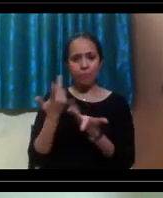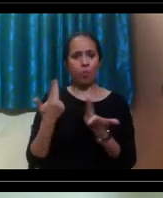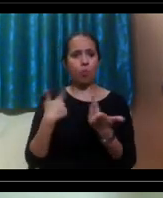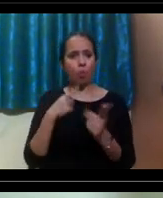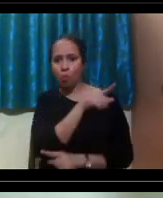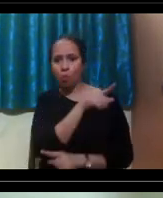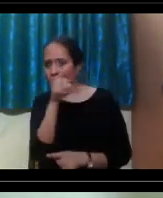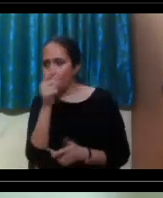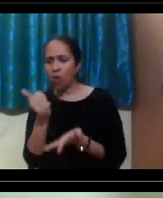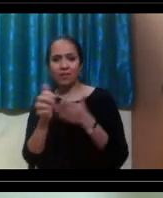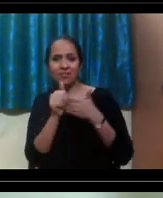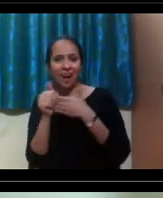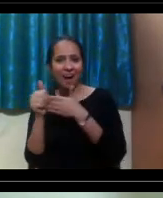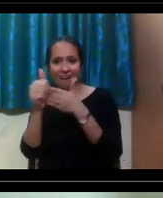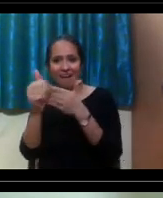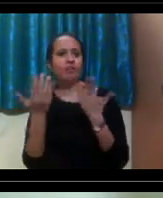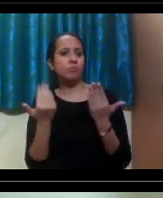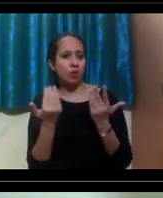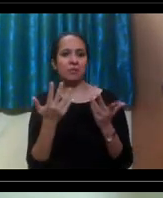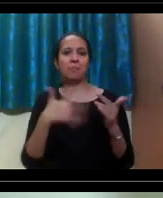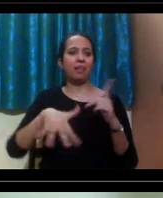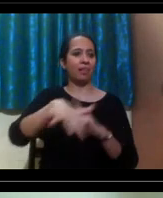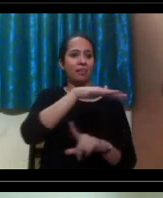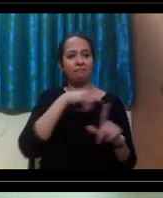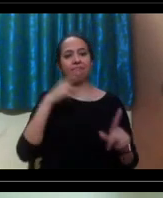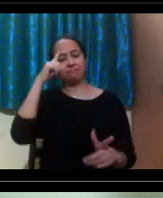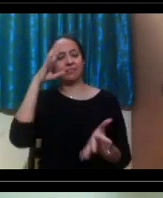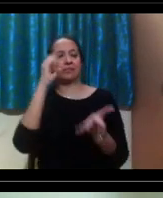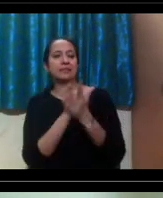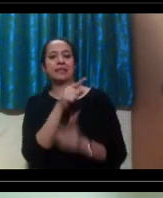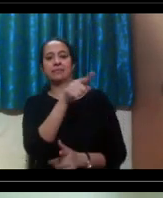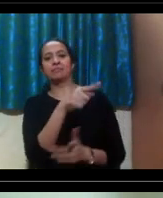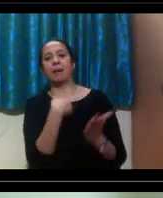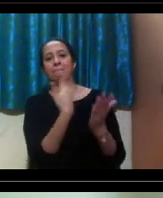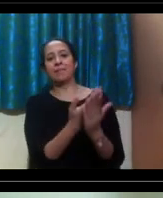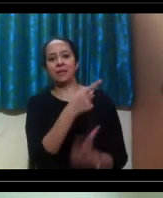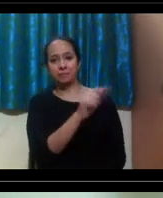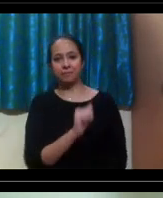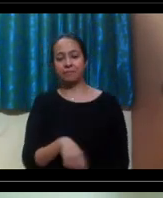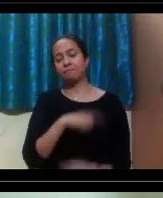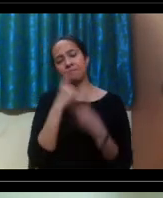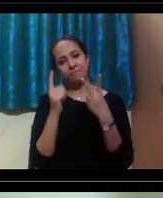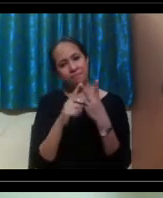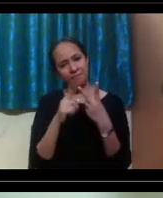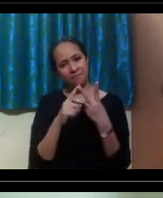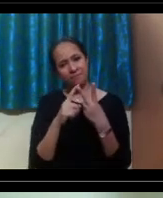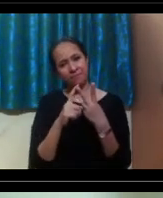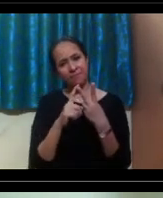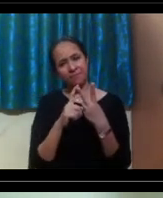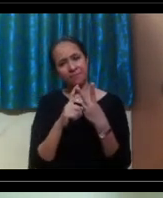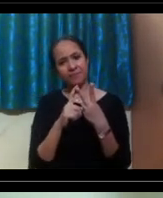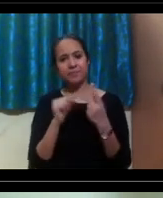deaf resources around the Bay Area. The other factor that I thought about was, um,